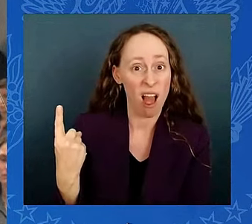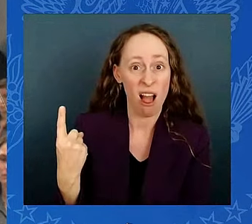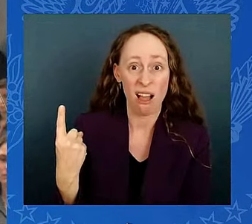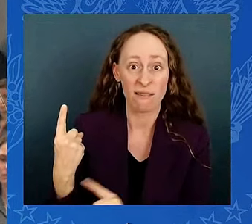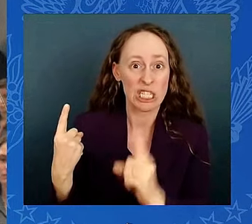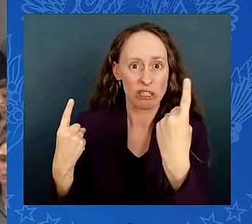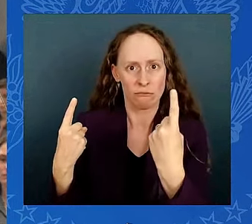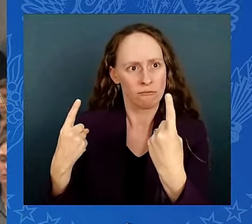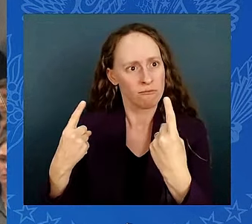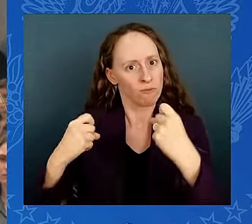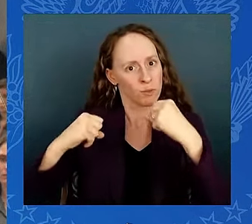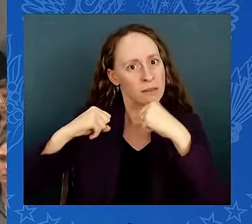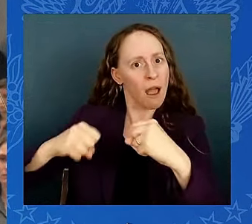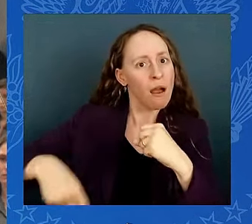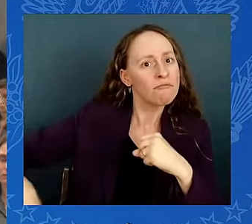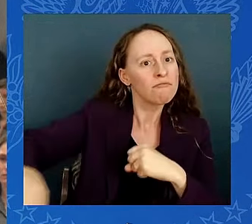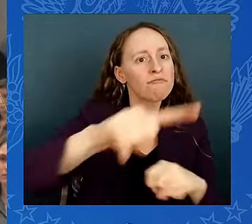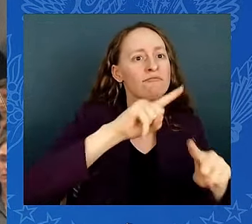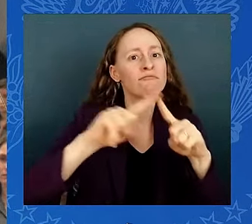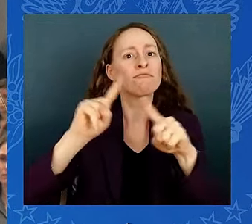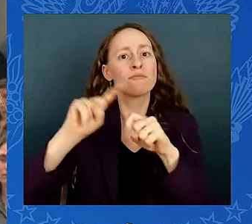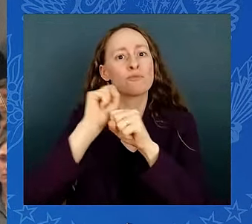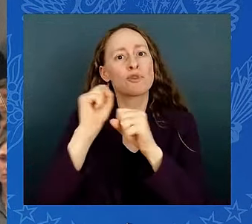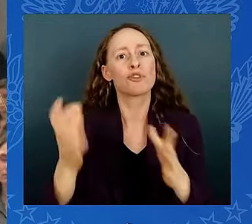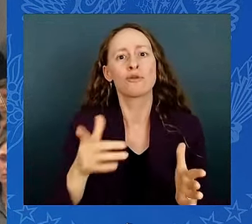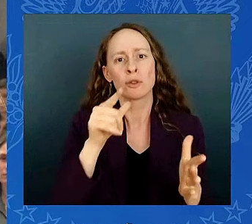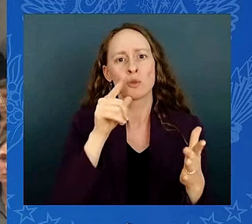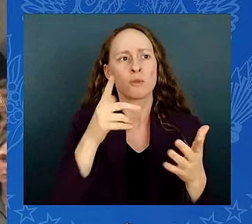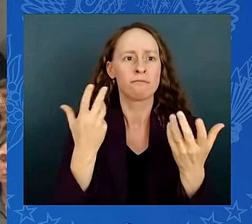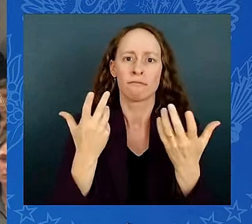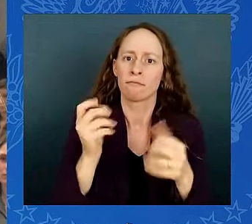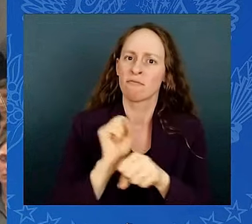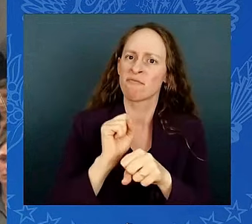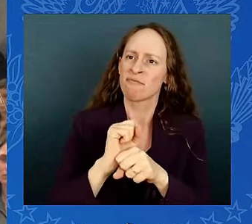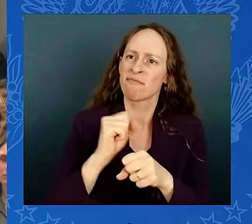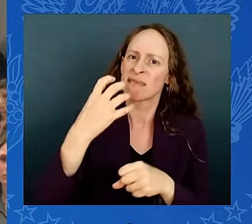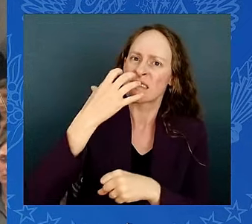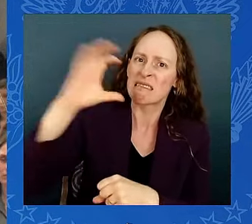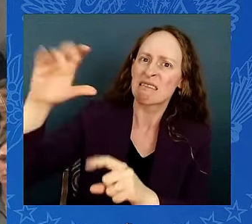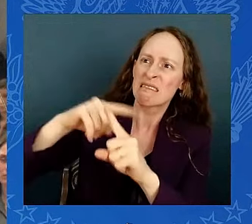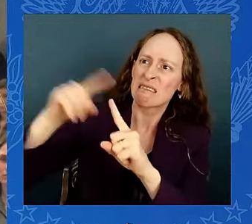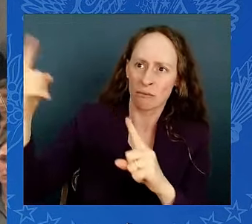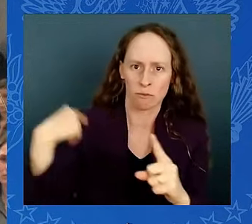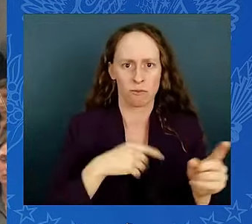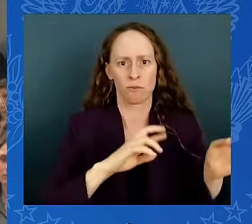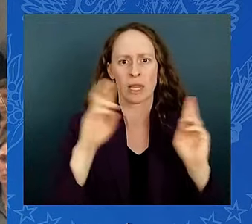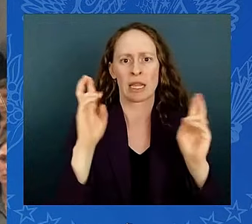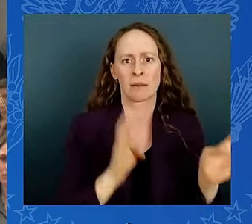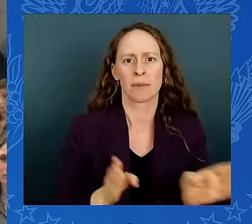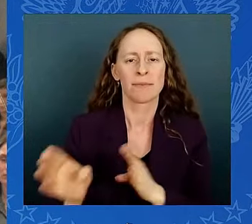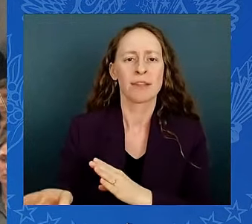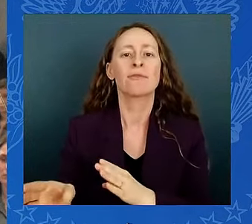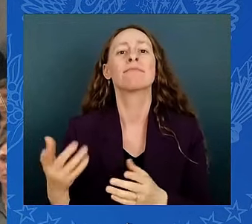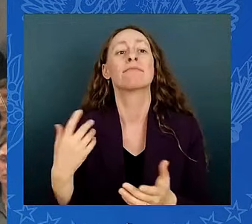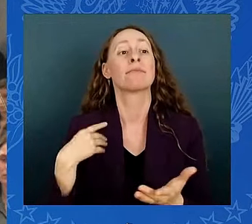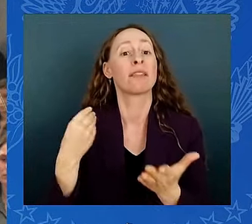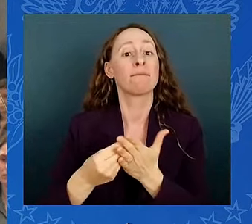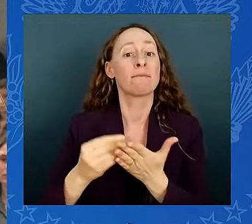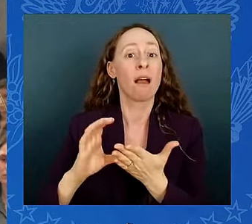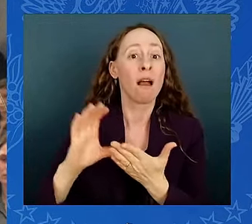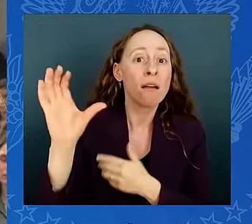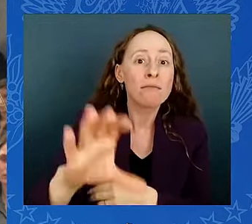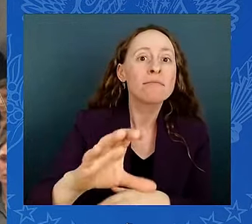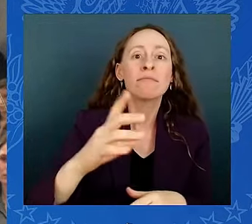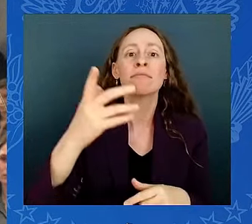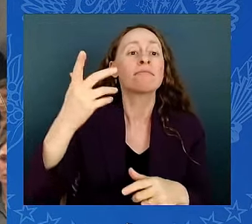enhance our power grid, expand energy shortages so that lights, air conditioning, refrigeration, internet,